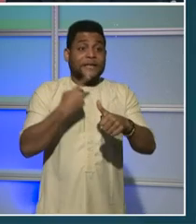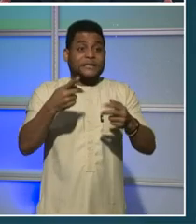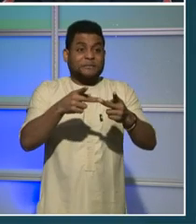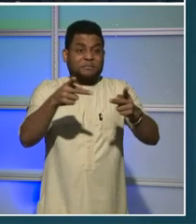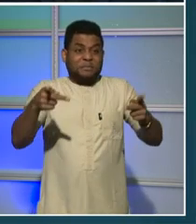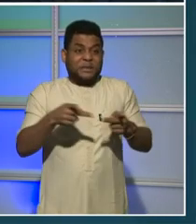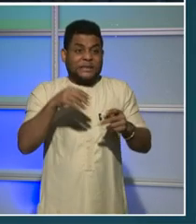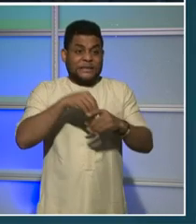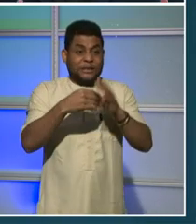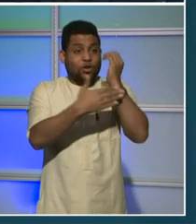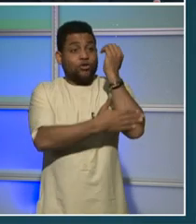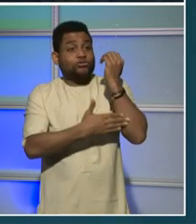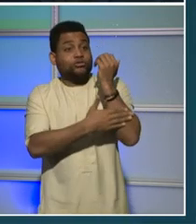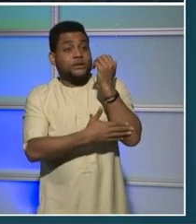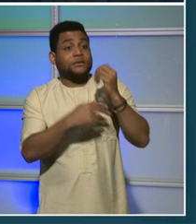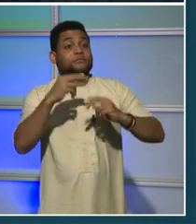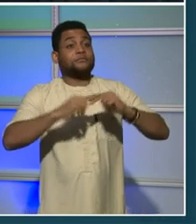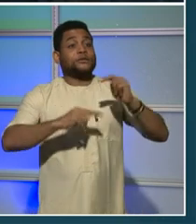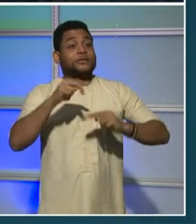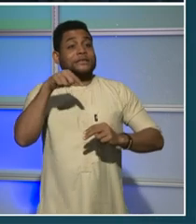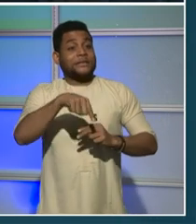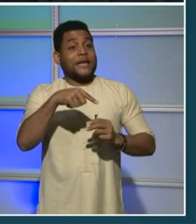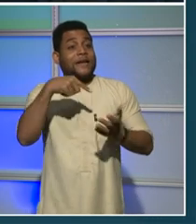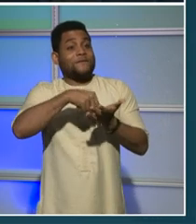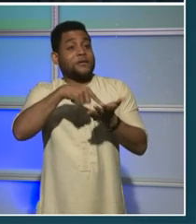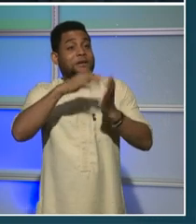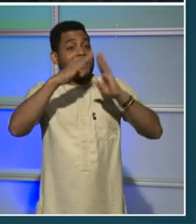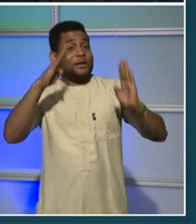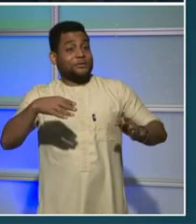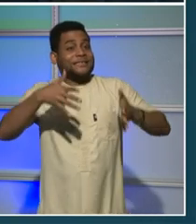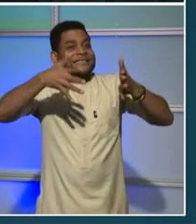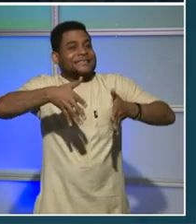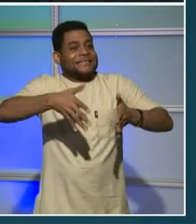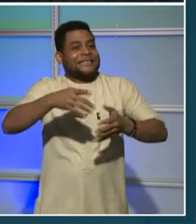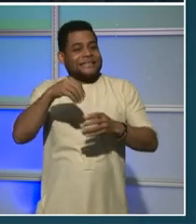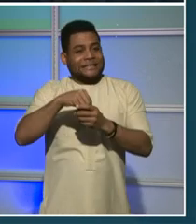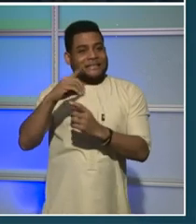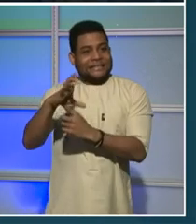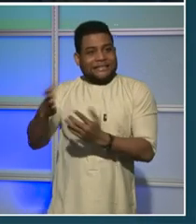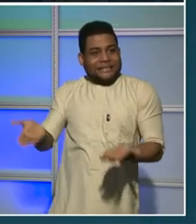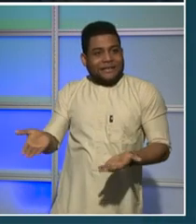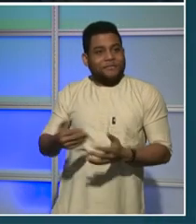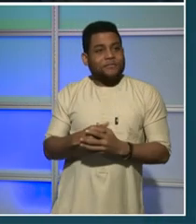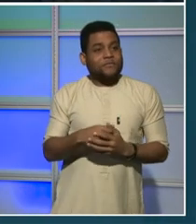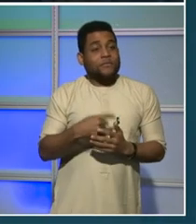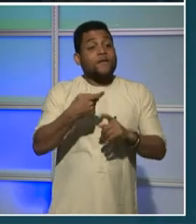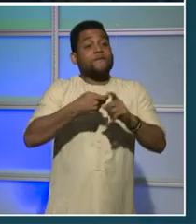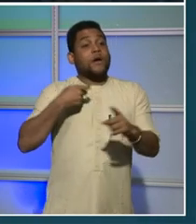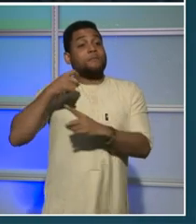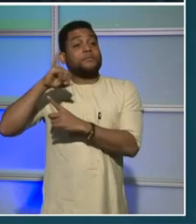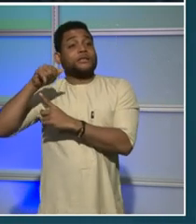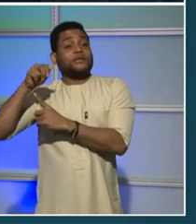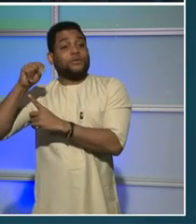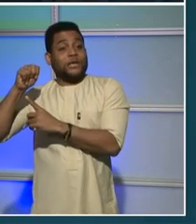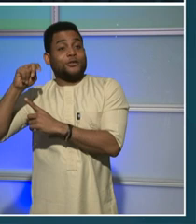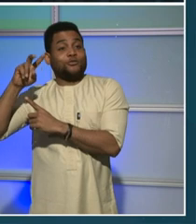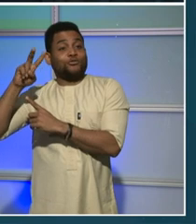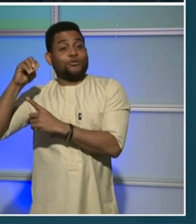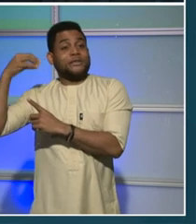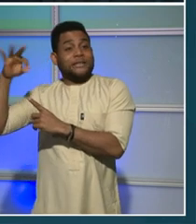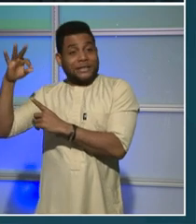create affordable housing goals by neighborhood. From January 2019 to February 2021, the district has produced 20